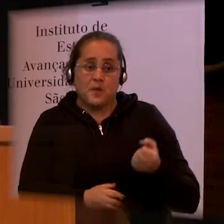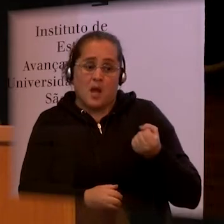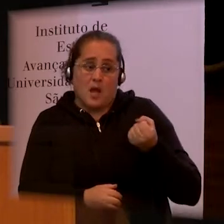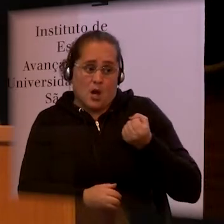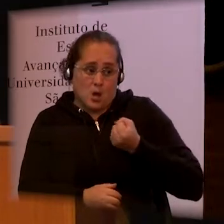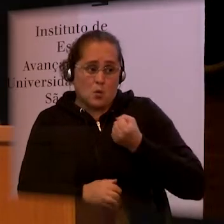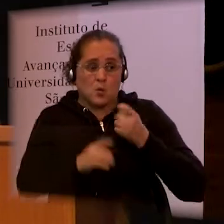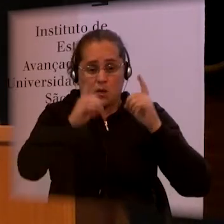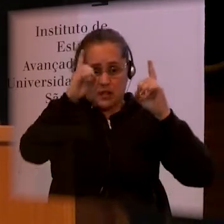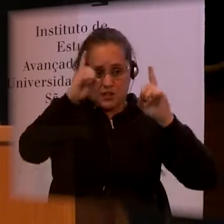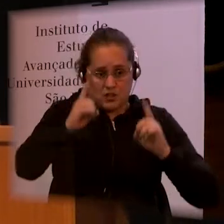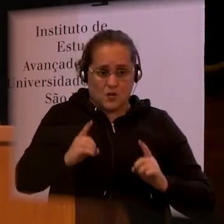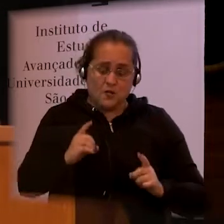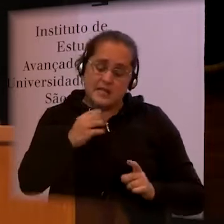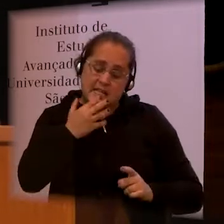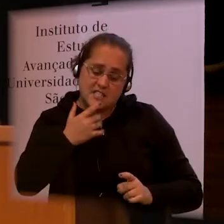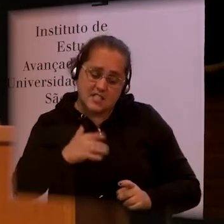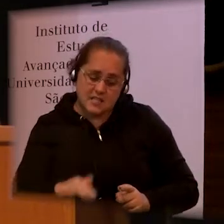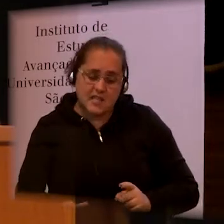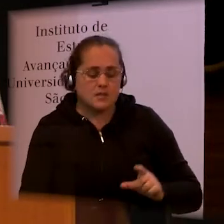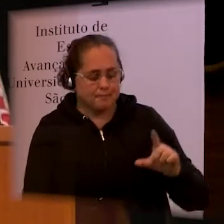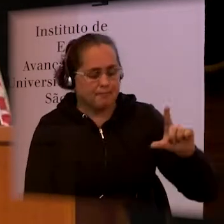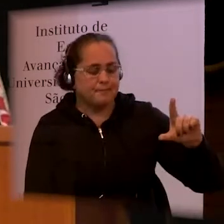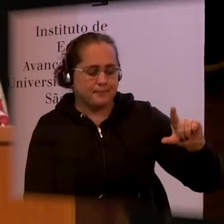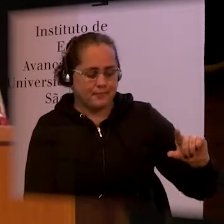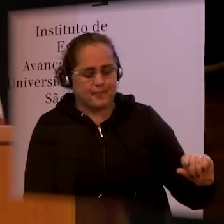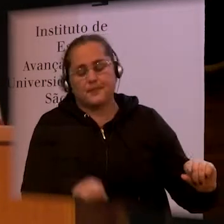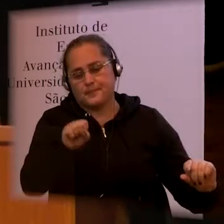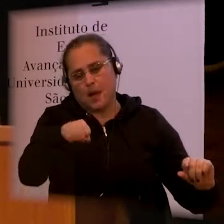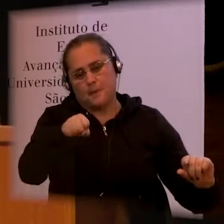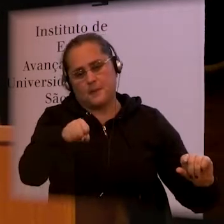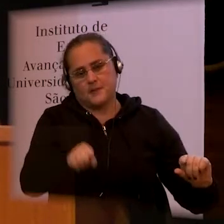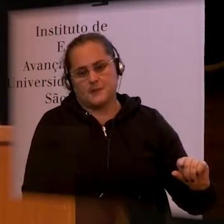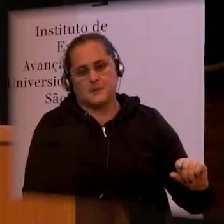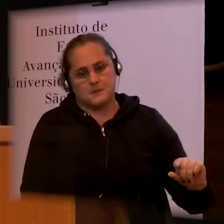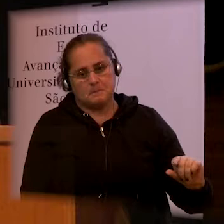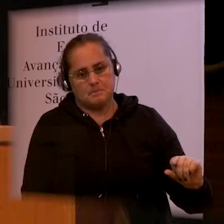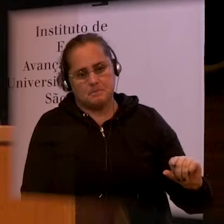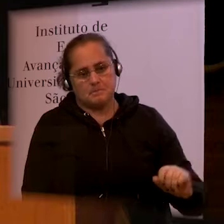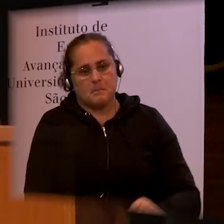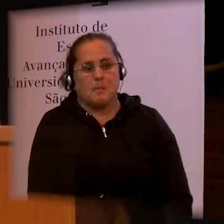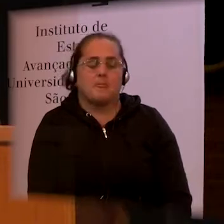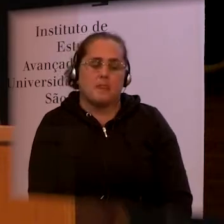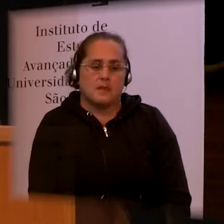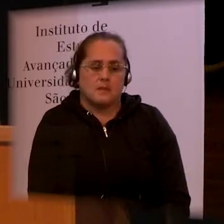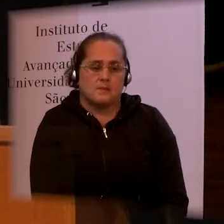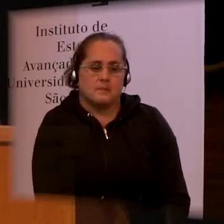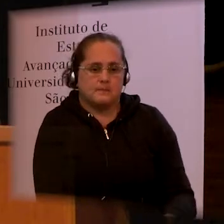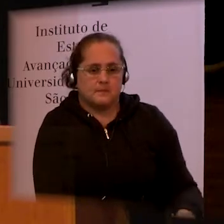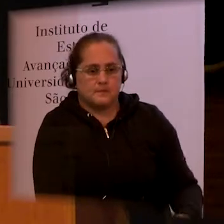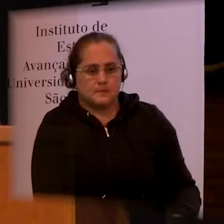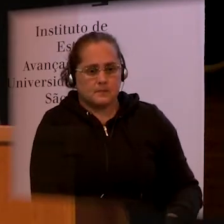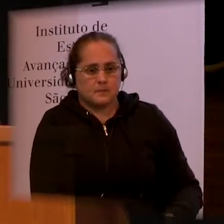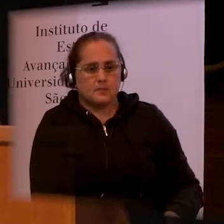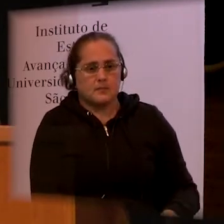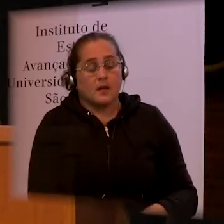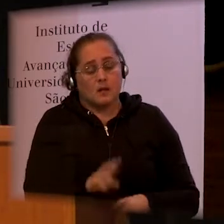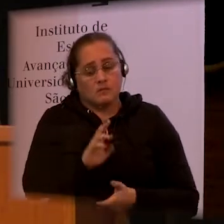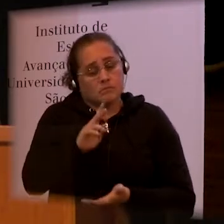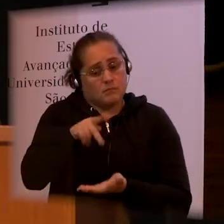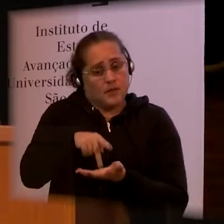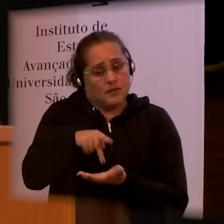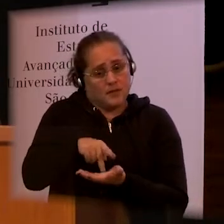because disability is related to lots of conditions. So it's a natural part of ageing or in old age many people